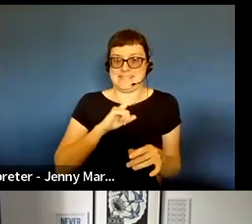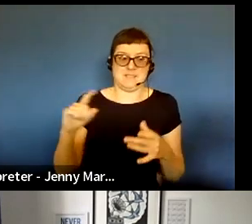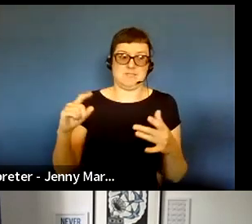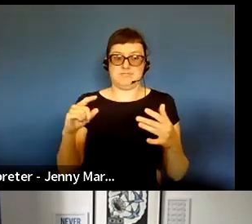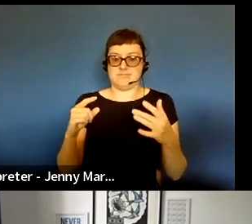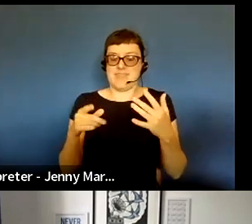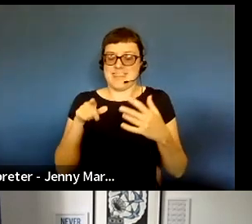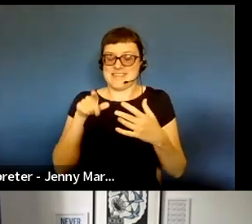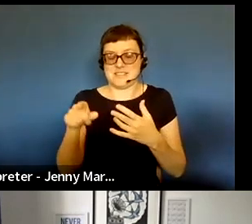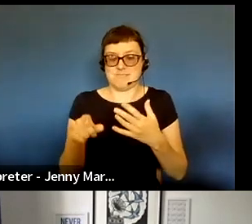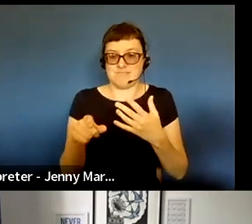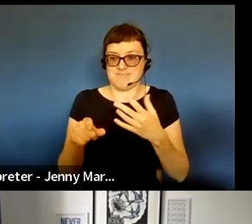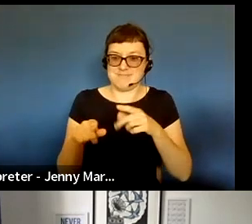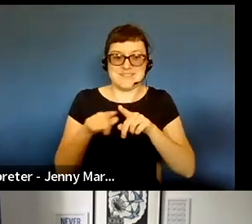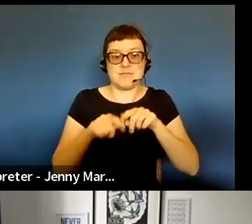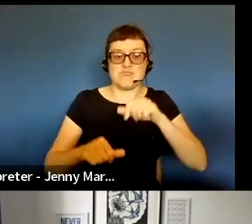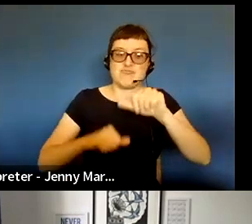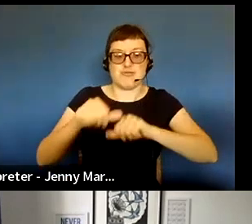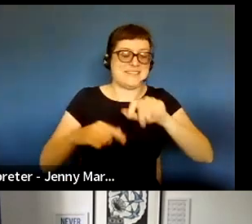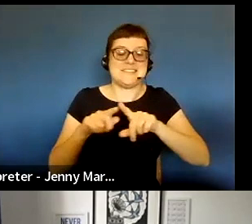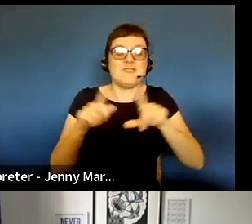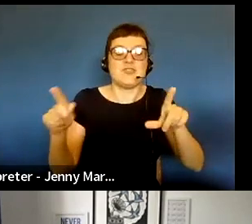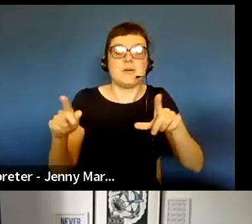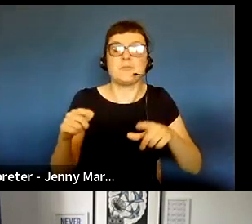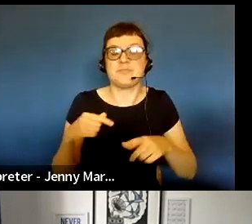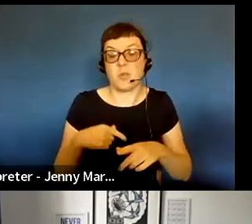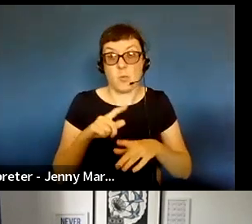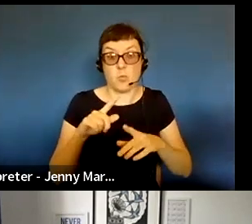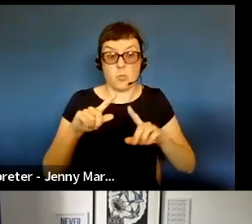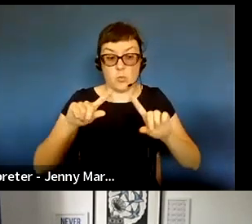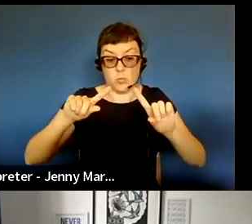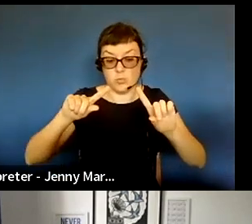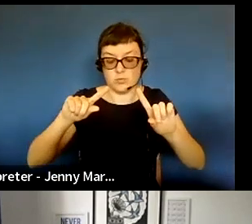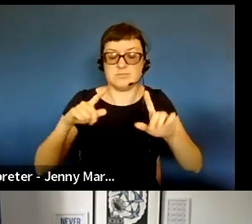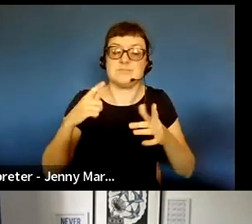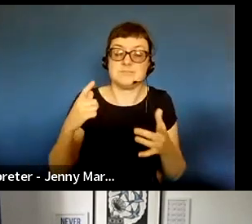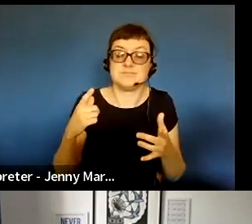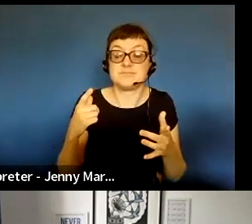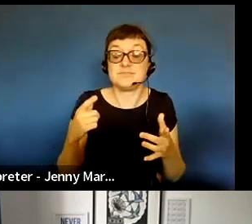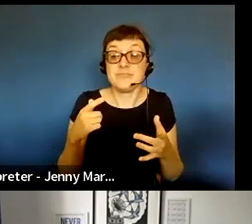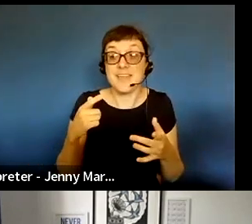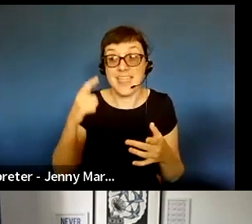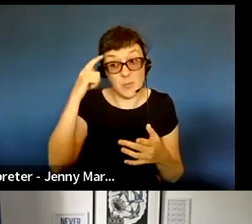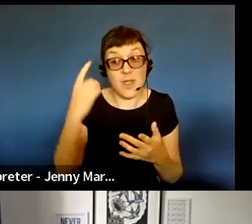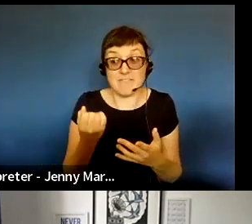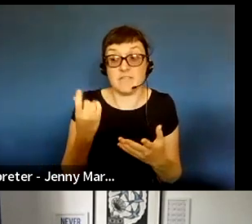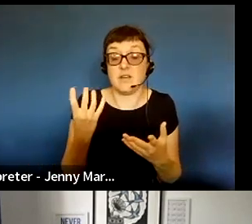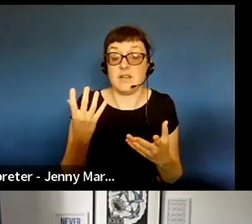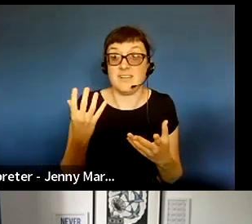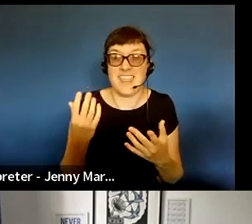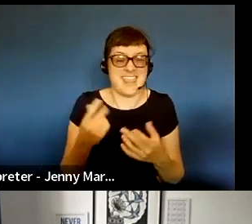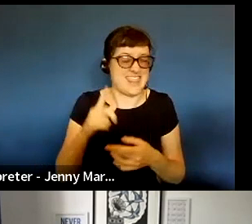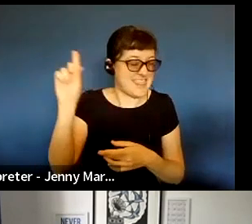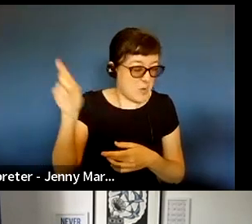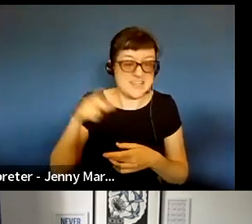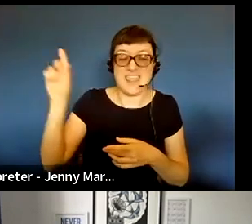through a selection process. And we can't have, I mean, I think we've, you know, we had, you know, thousands and